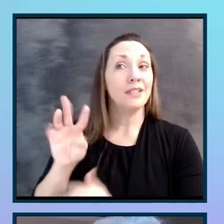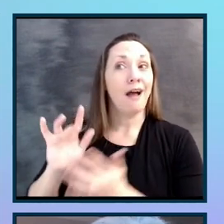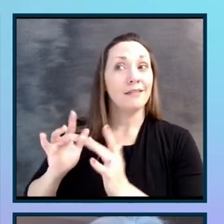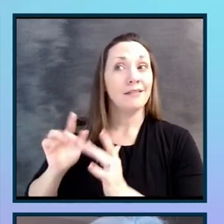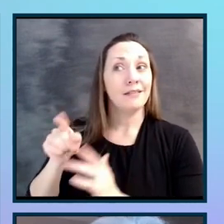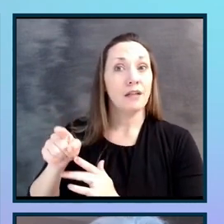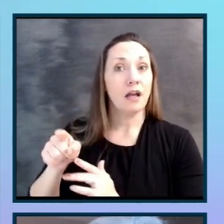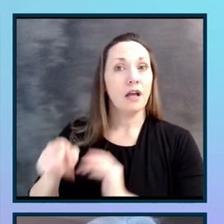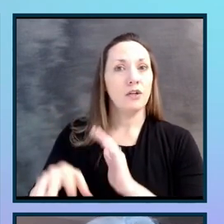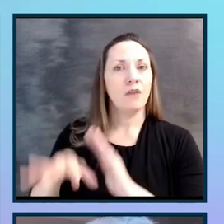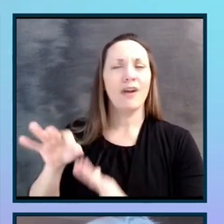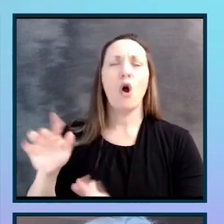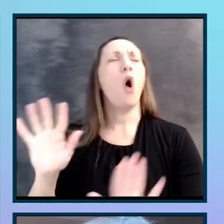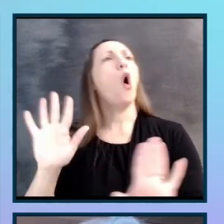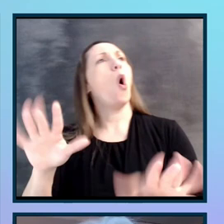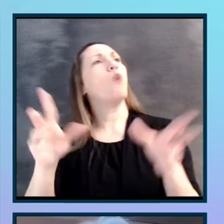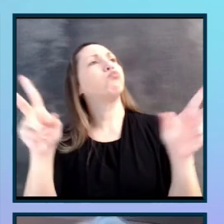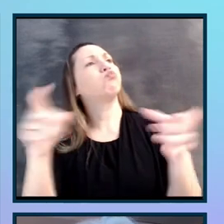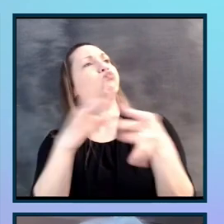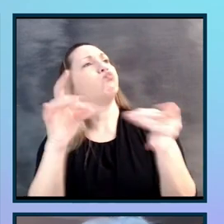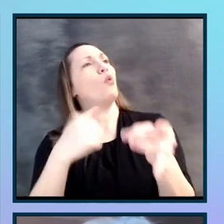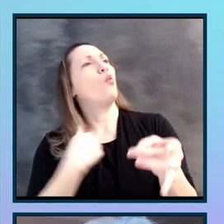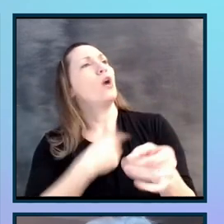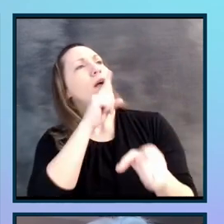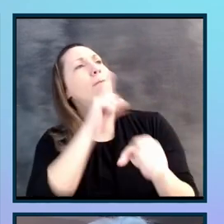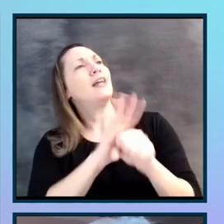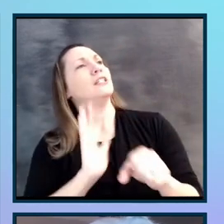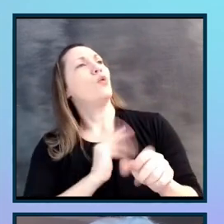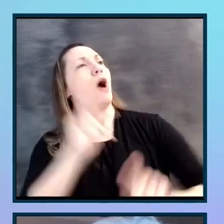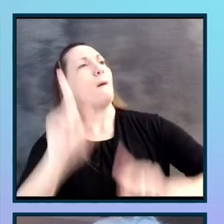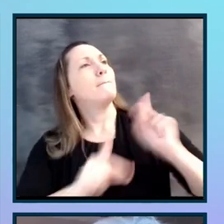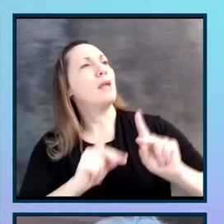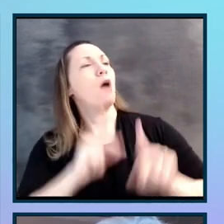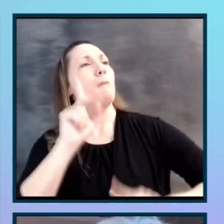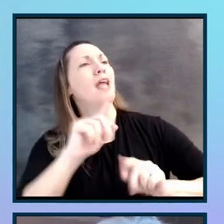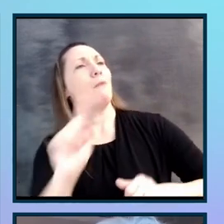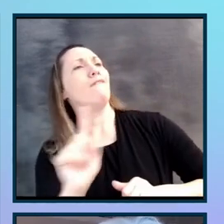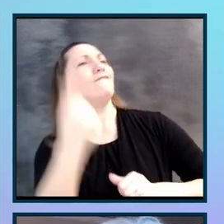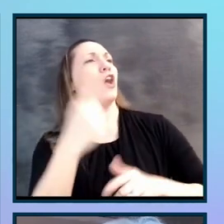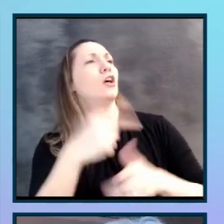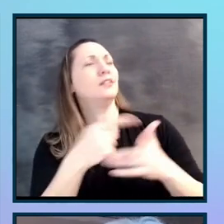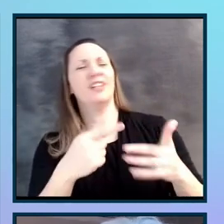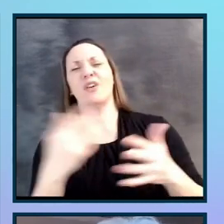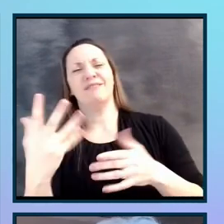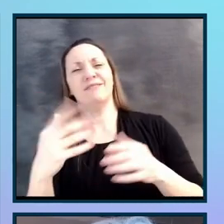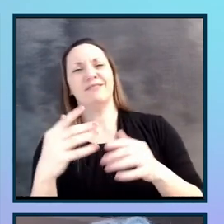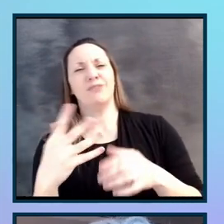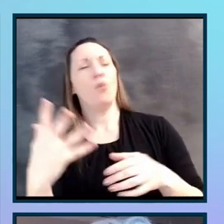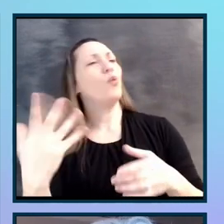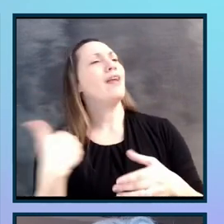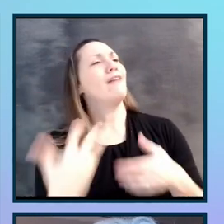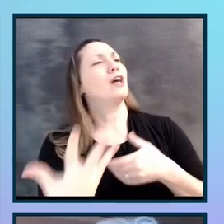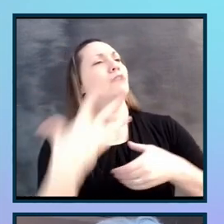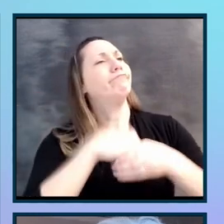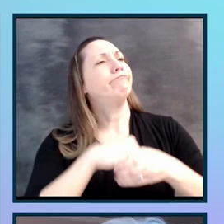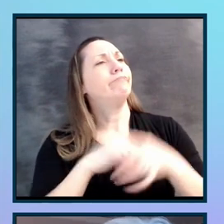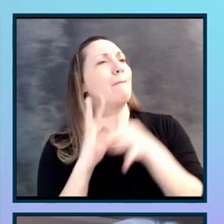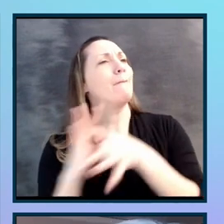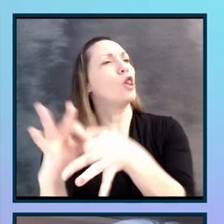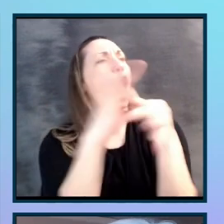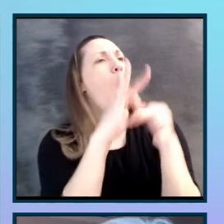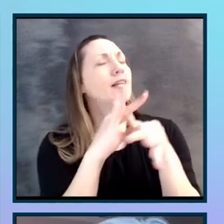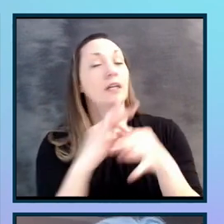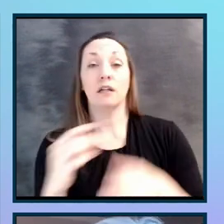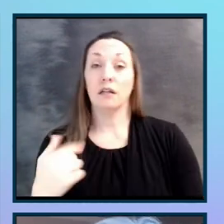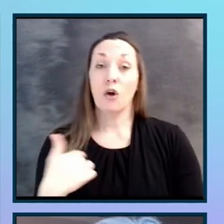committed to our people, people first, customer delight, diversity, inclusion, and belonging. All these things, we need